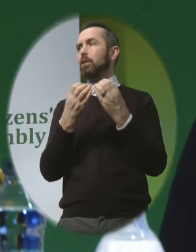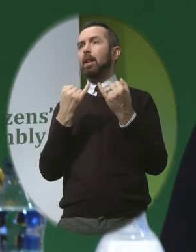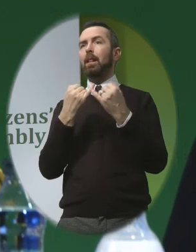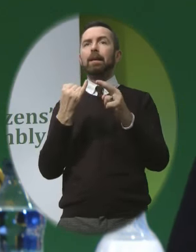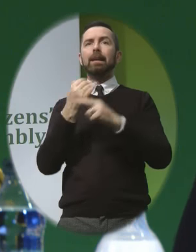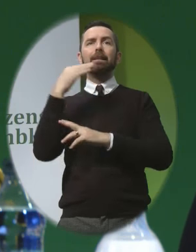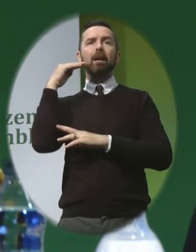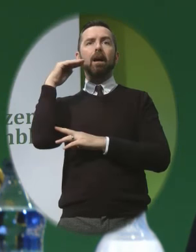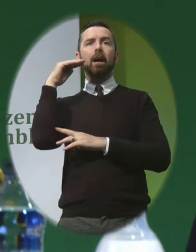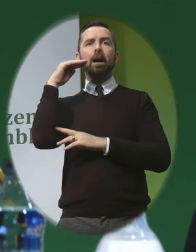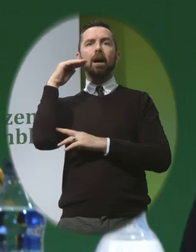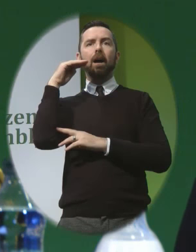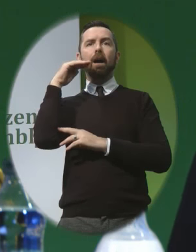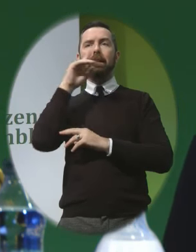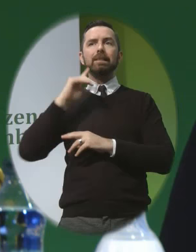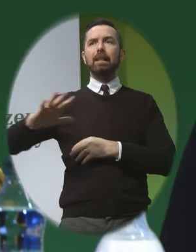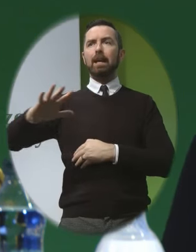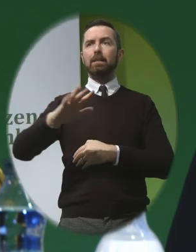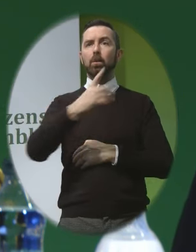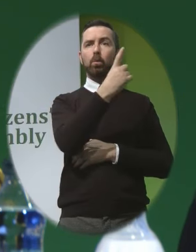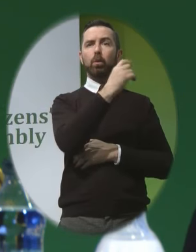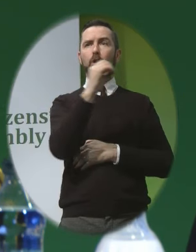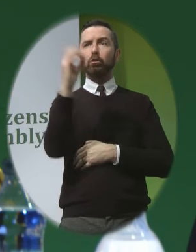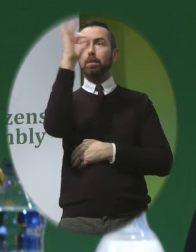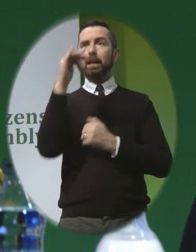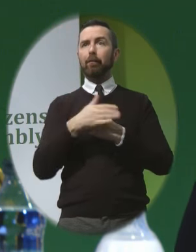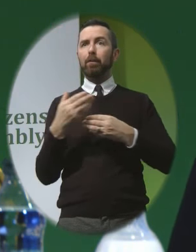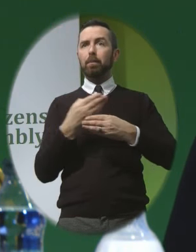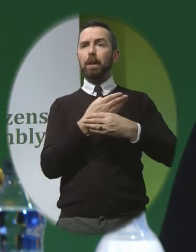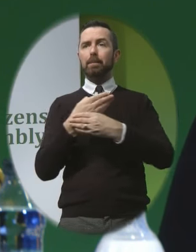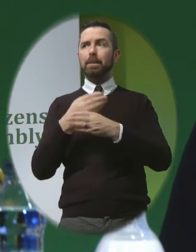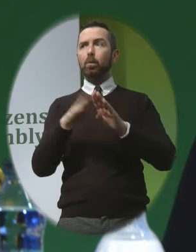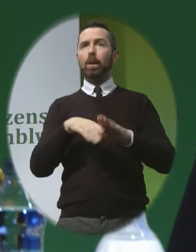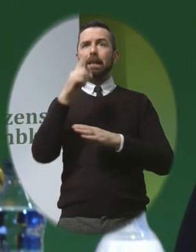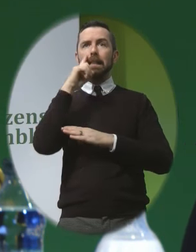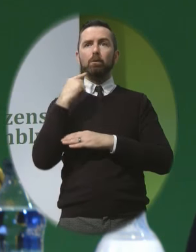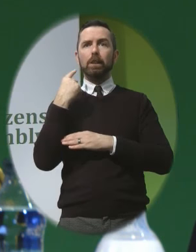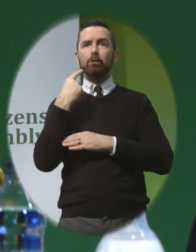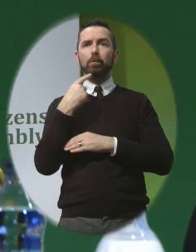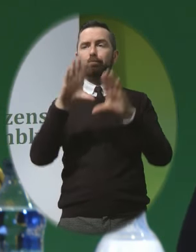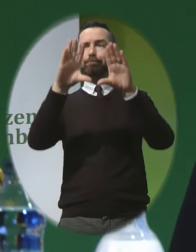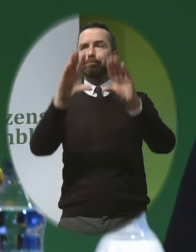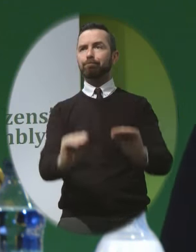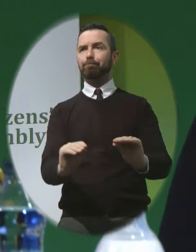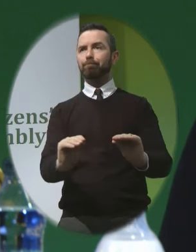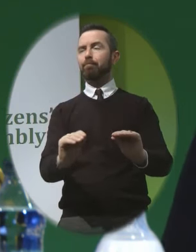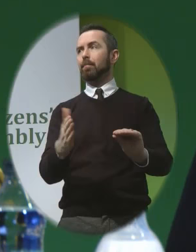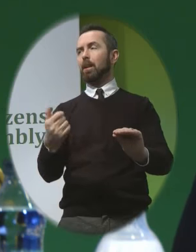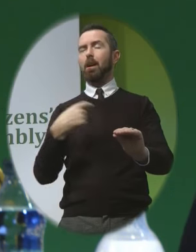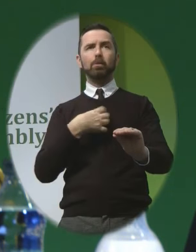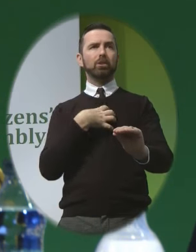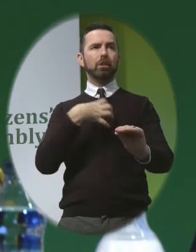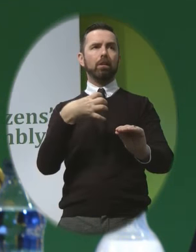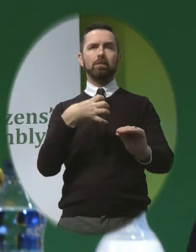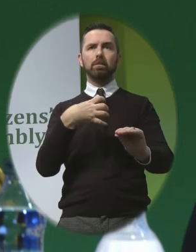100% of babies with Down syndrome are terminated I mean, I was shocked when I found that out I think a lot of people are